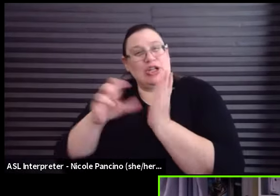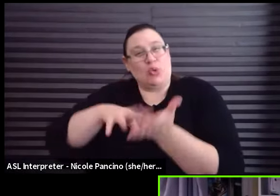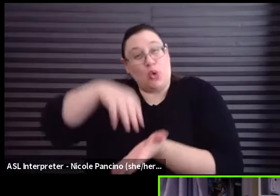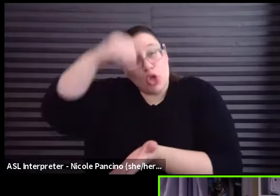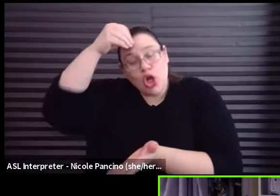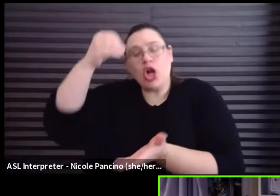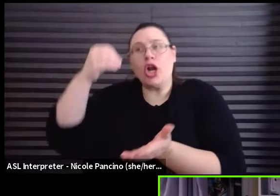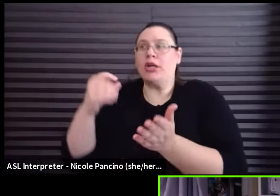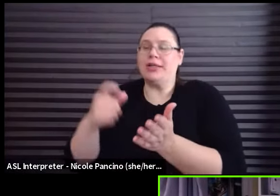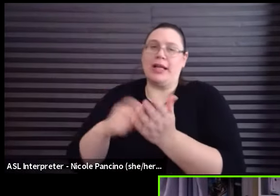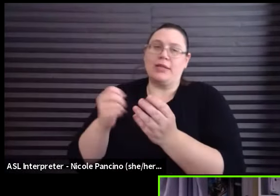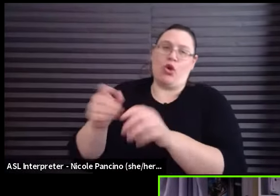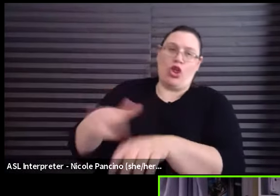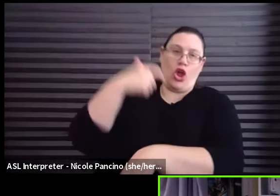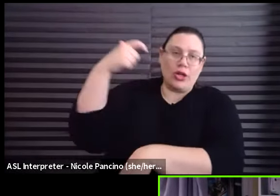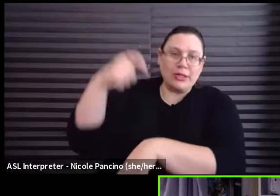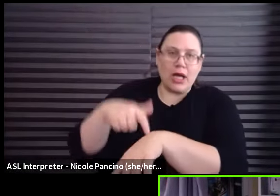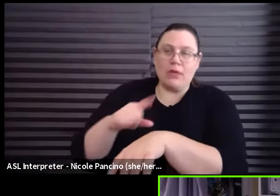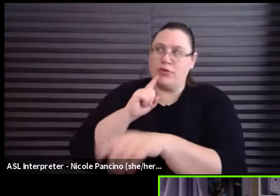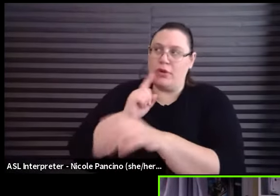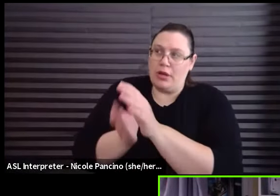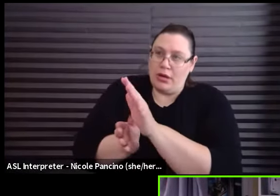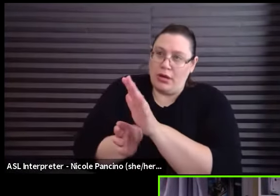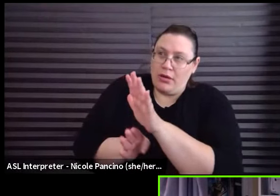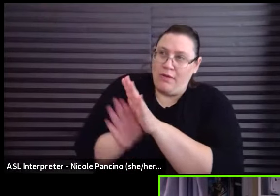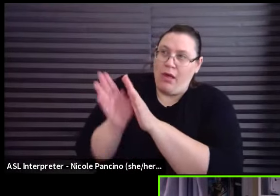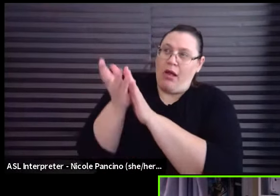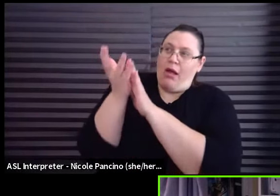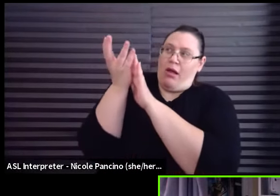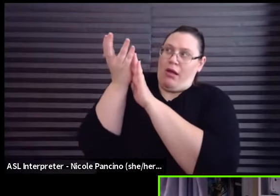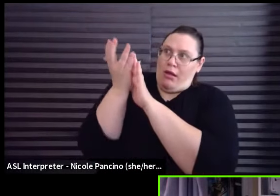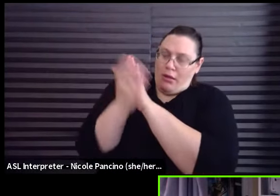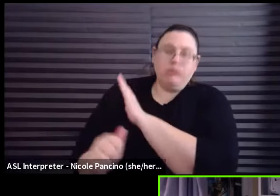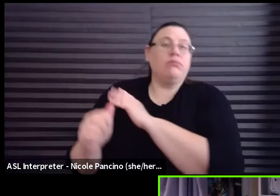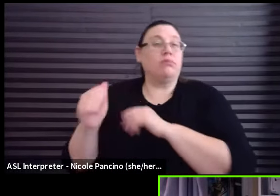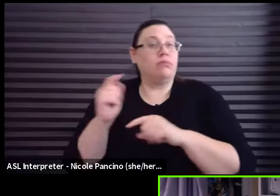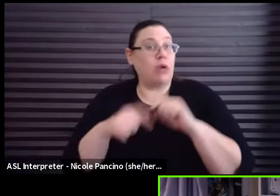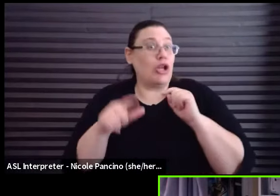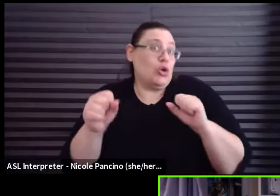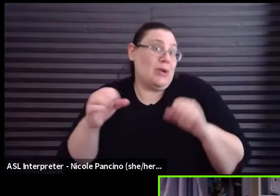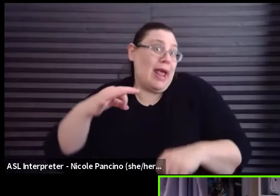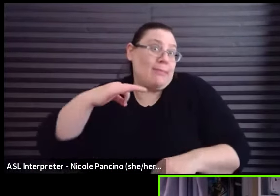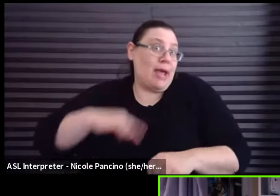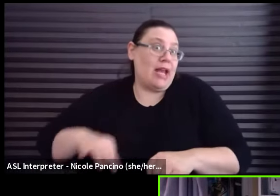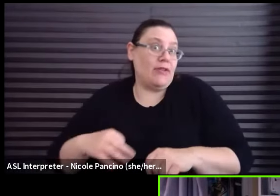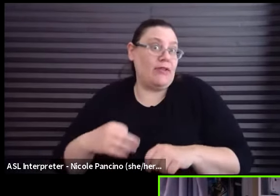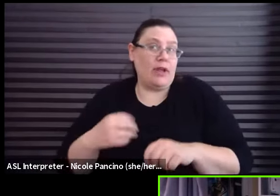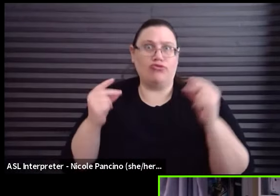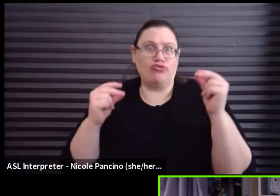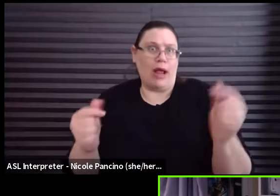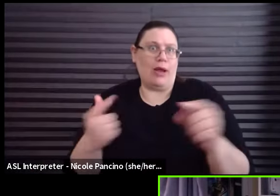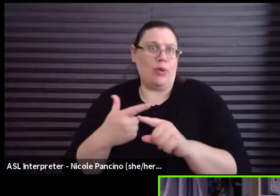to really get good at these practices, but you can start benefiting from what we teach right away.